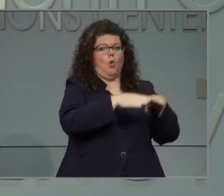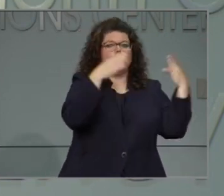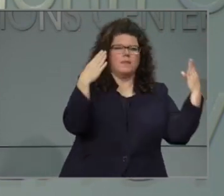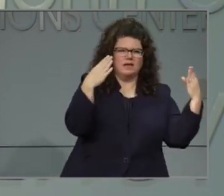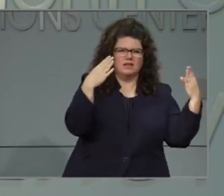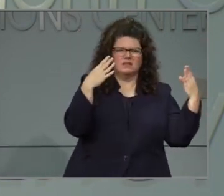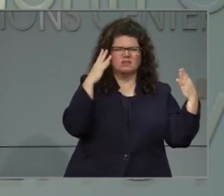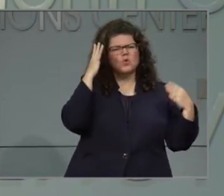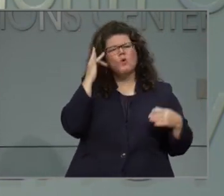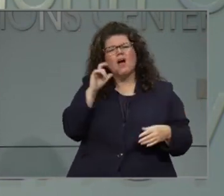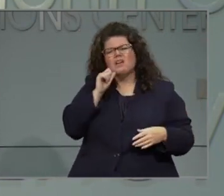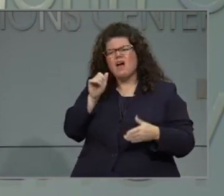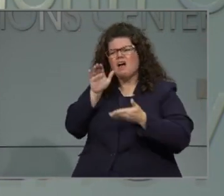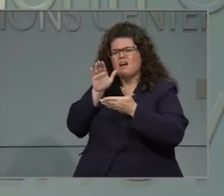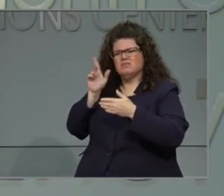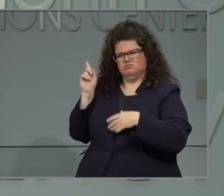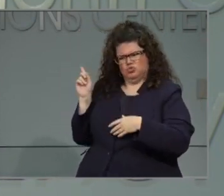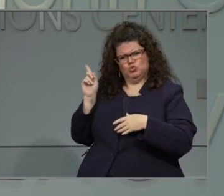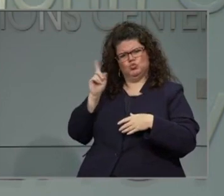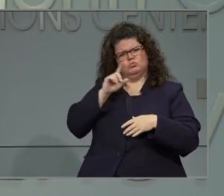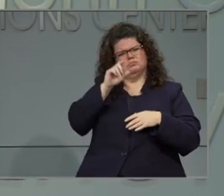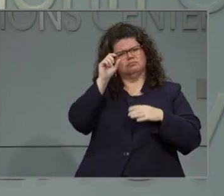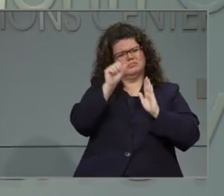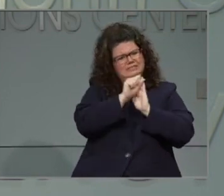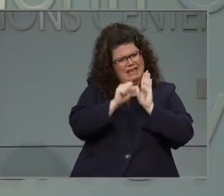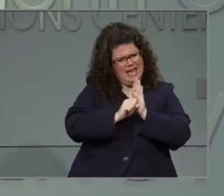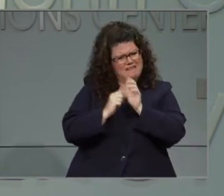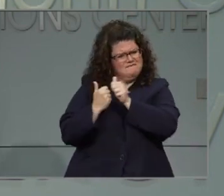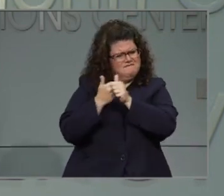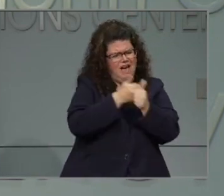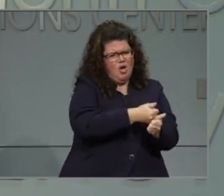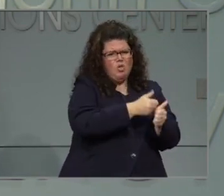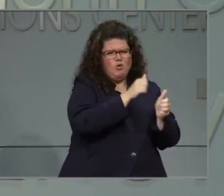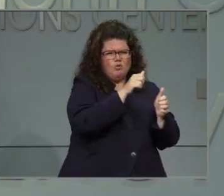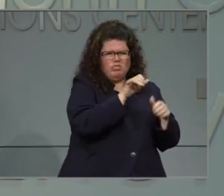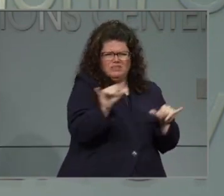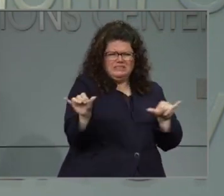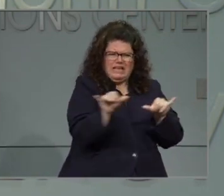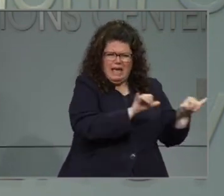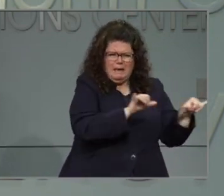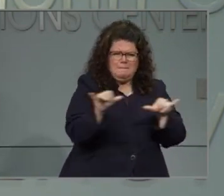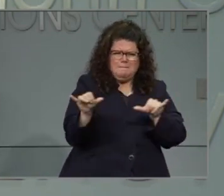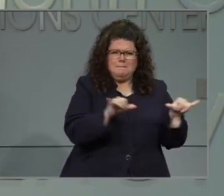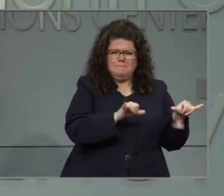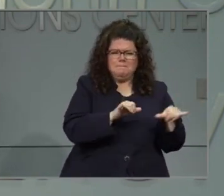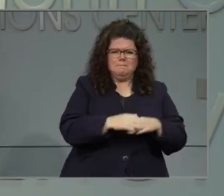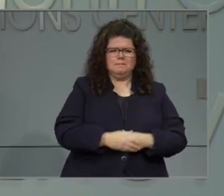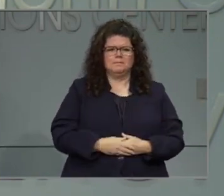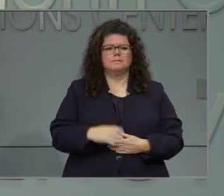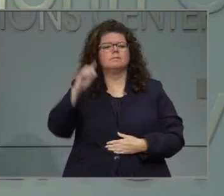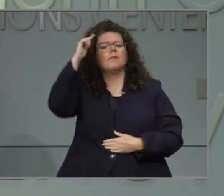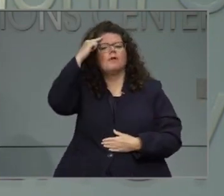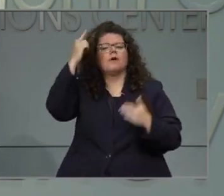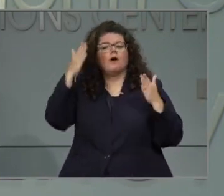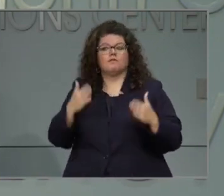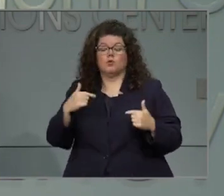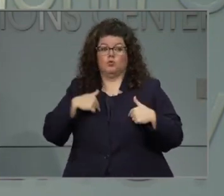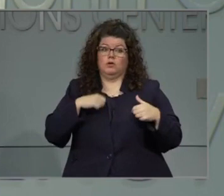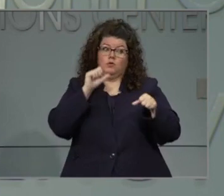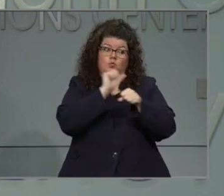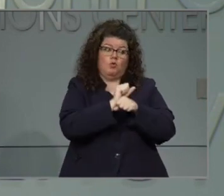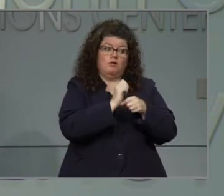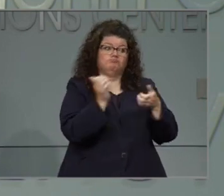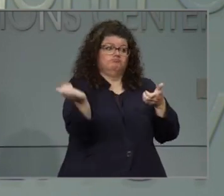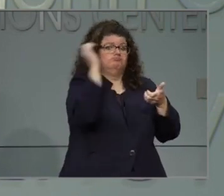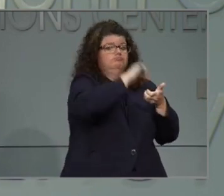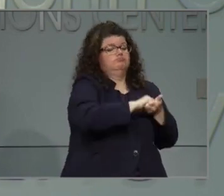taken that approach in terms of outlining what the process is going to be for moving forward with further reopening? We are working with local school districts to